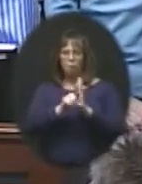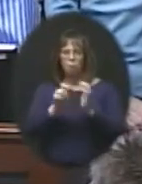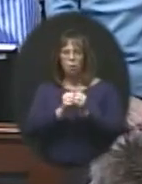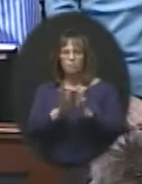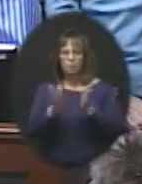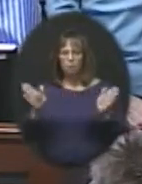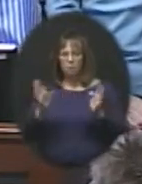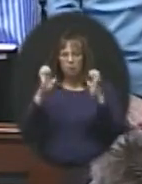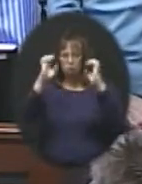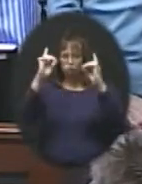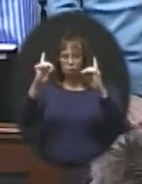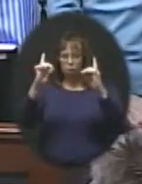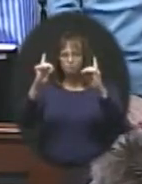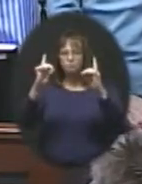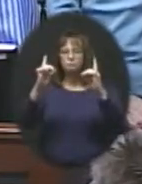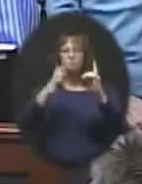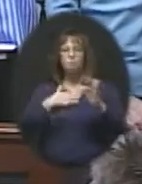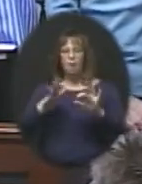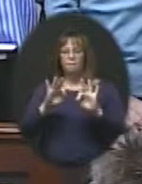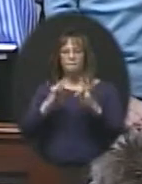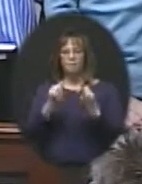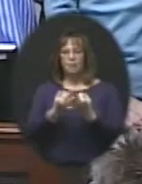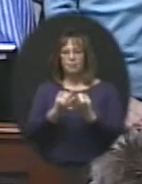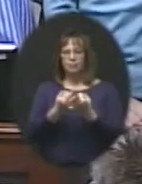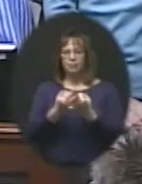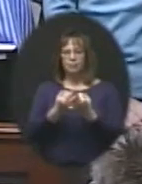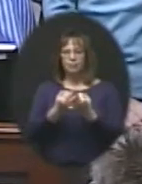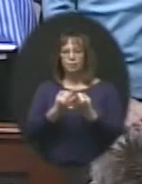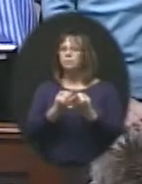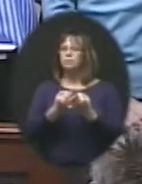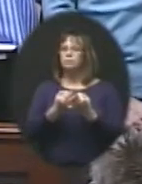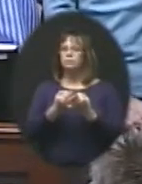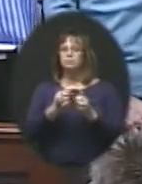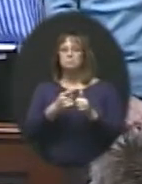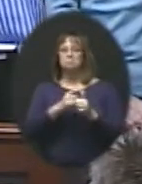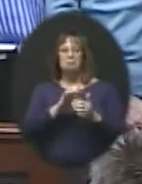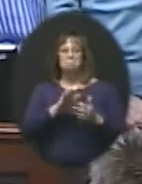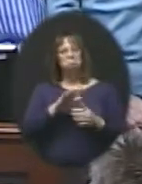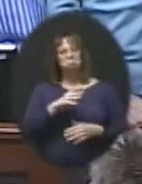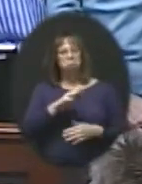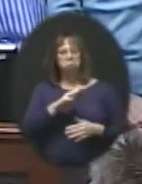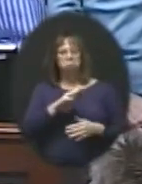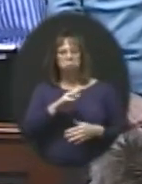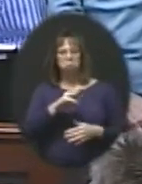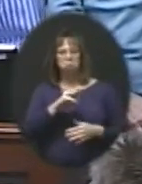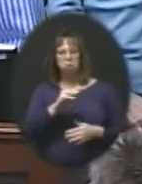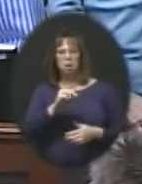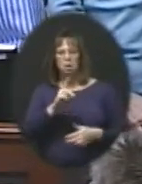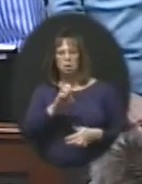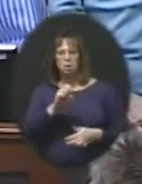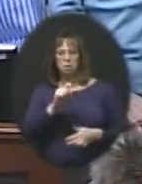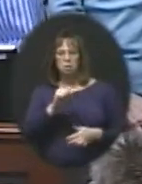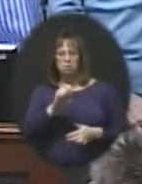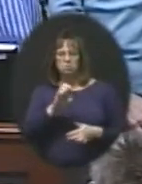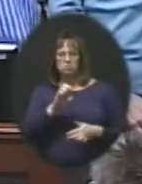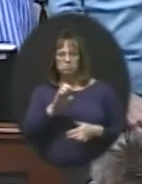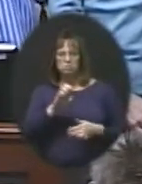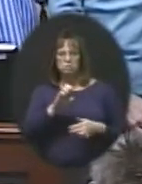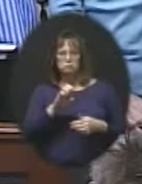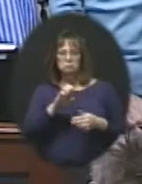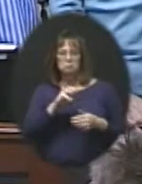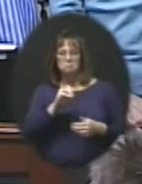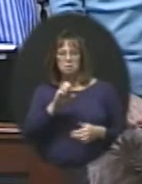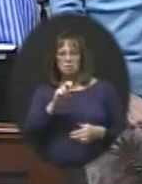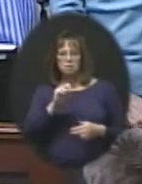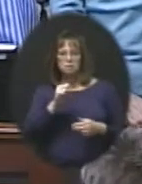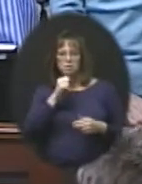education. My family came from modest means. I mean, it's not an extraordinary American story